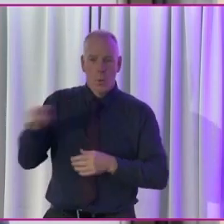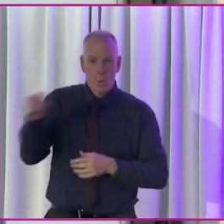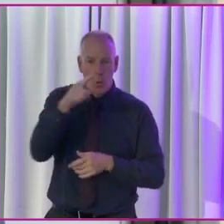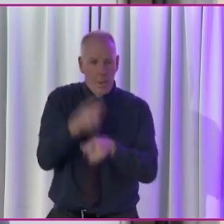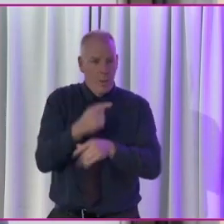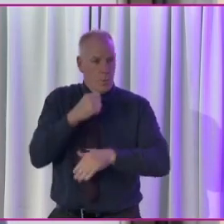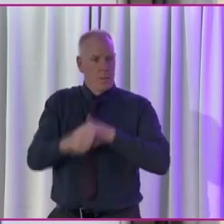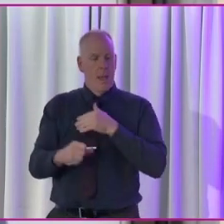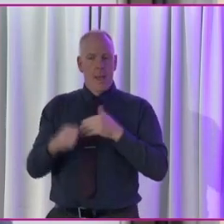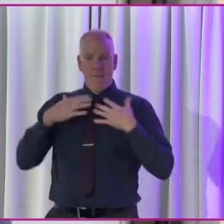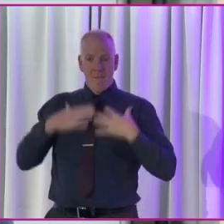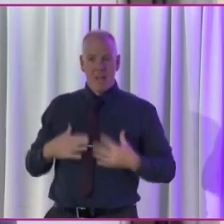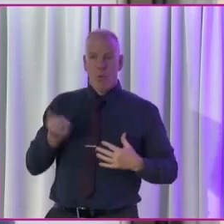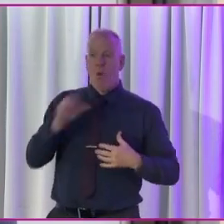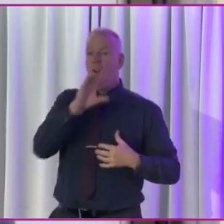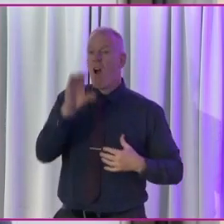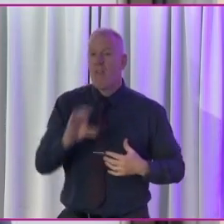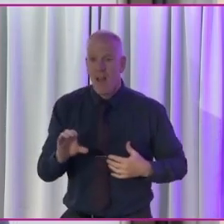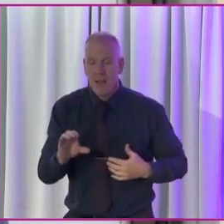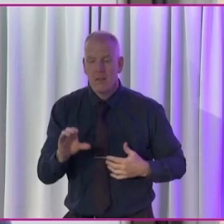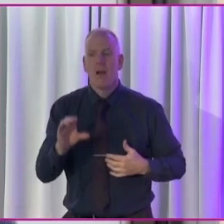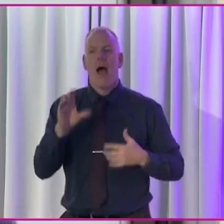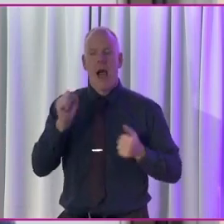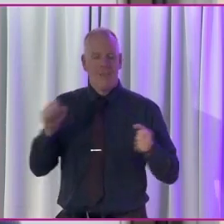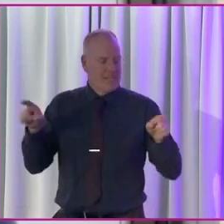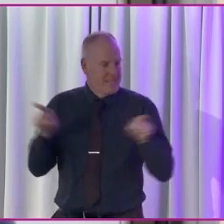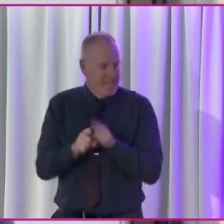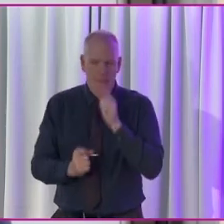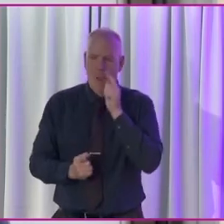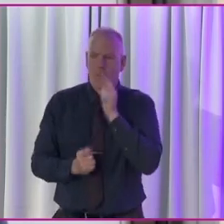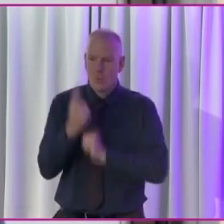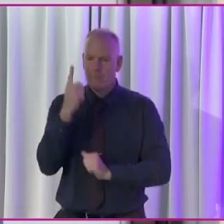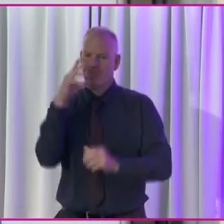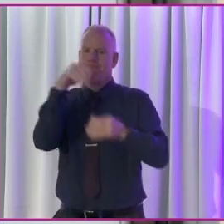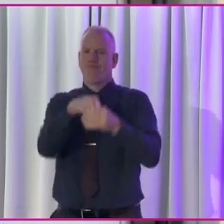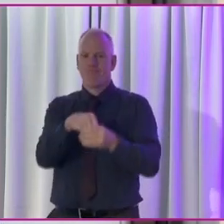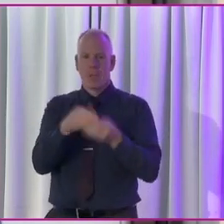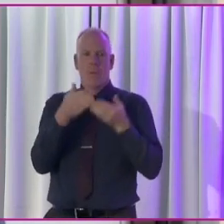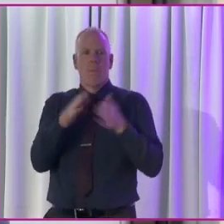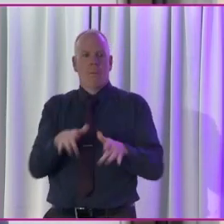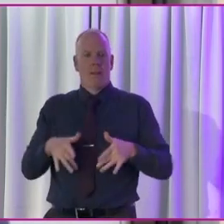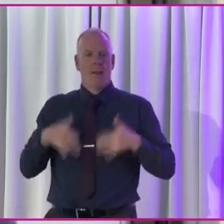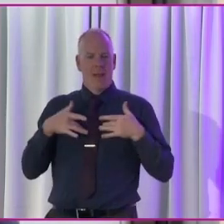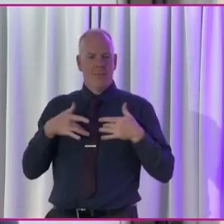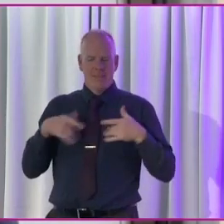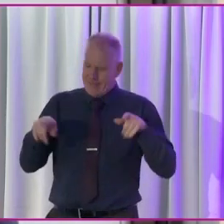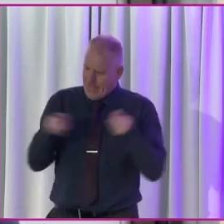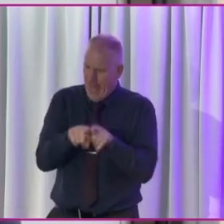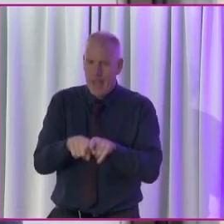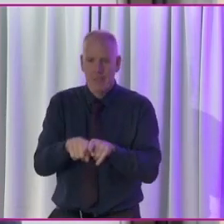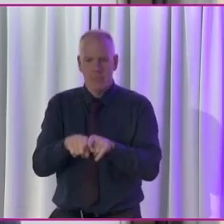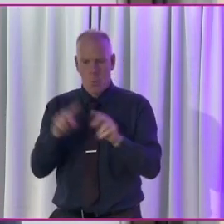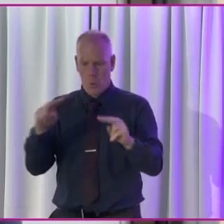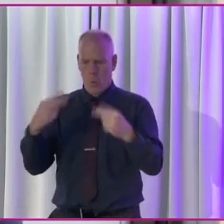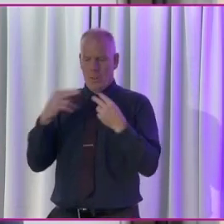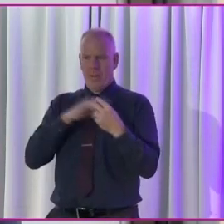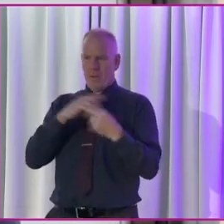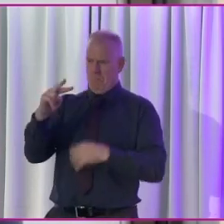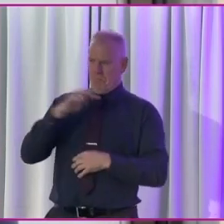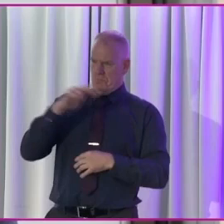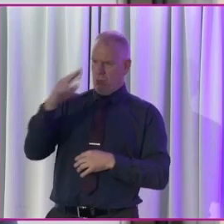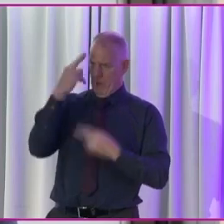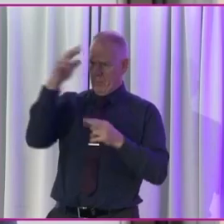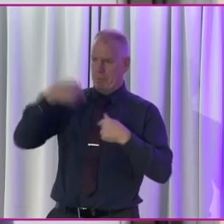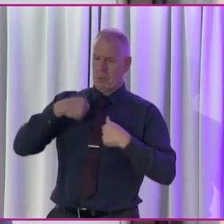today, in person and online, have the same opportunity to participate in public life and to see yourselves represented in